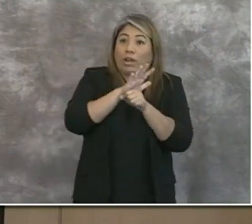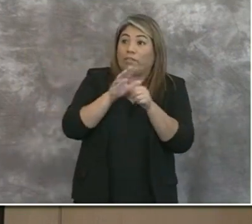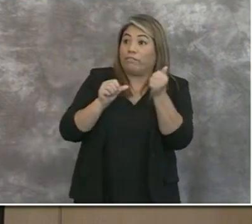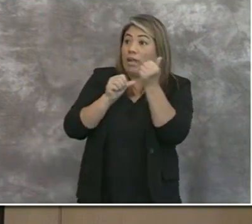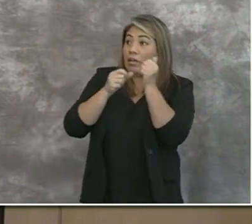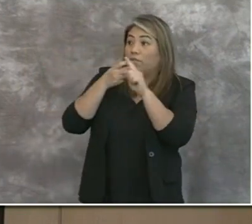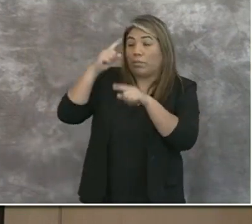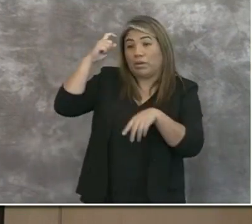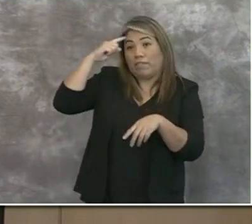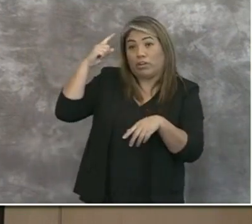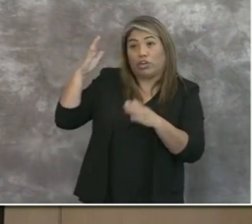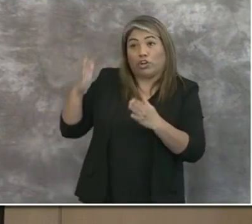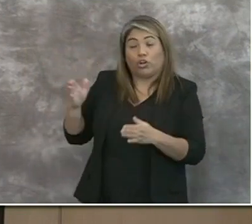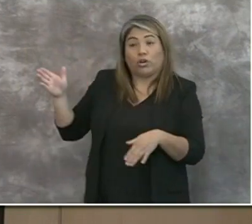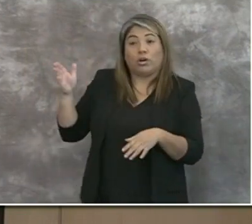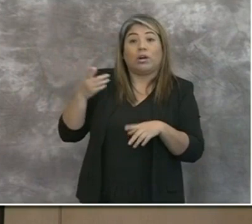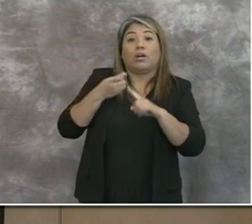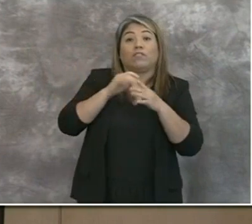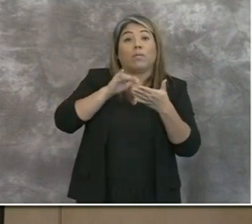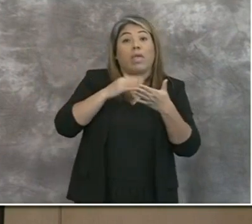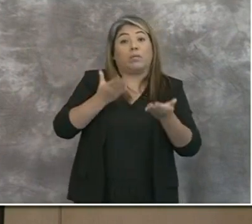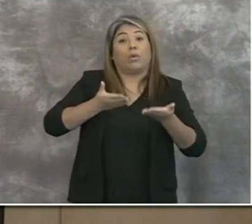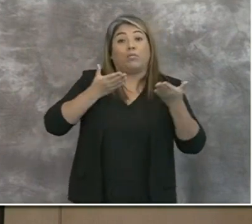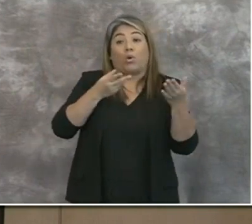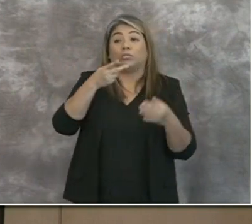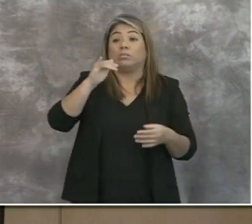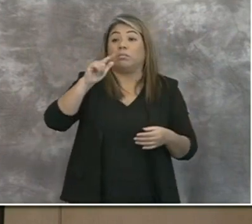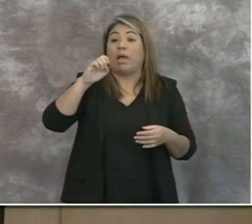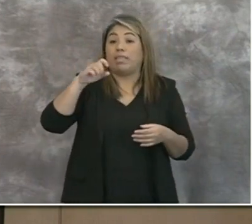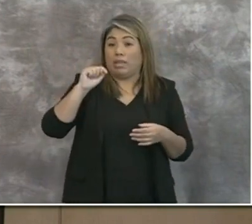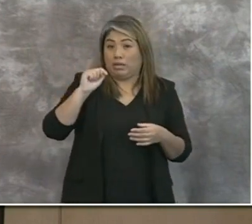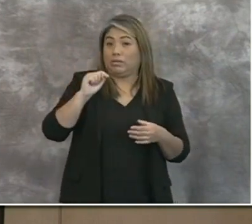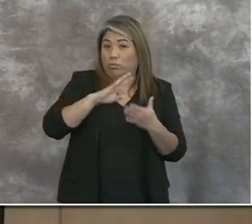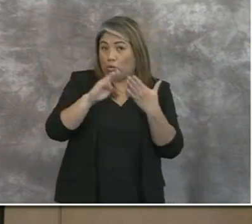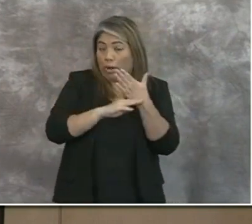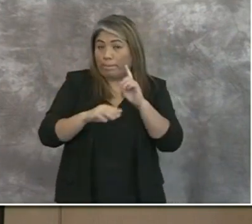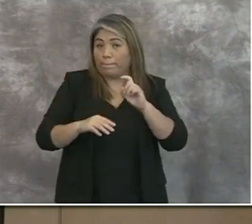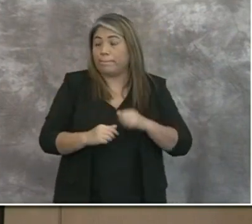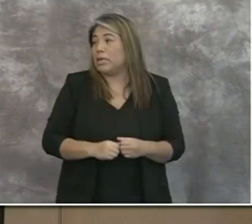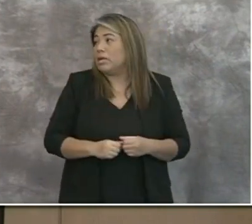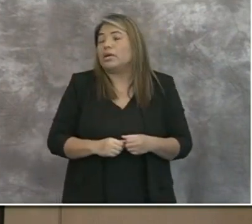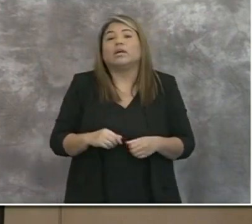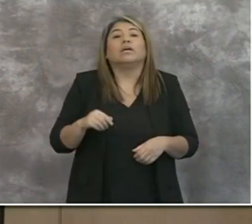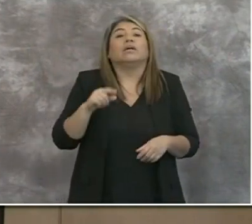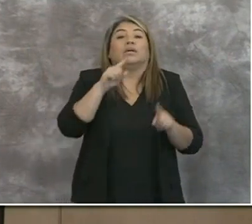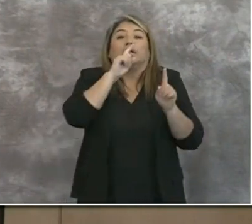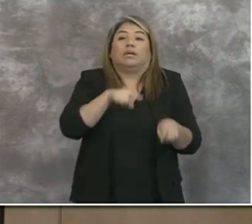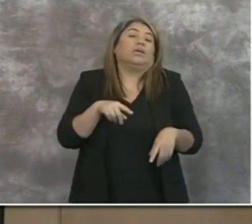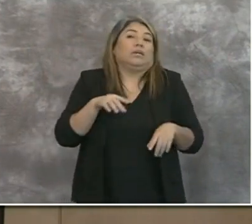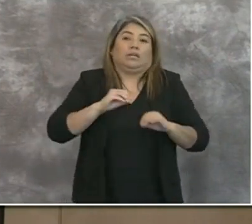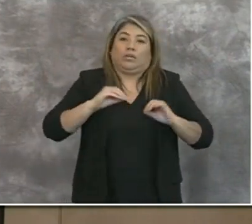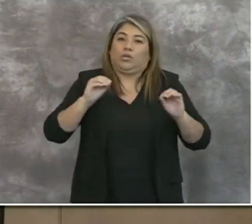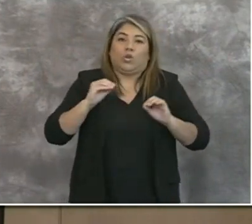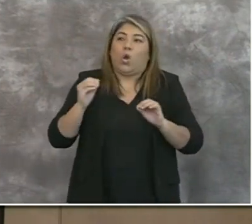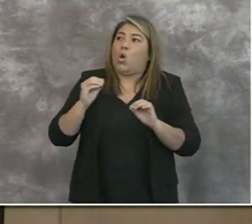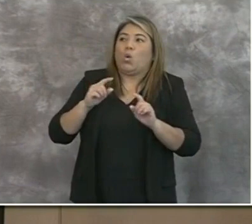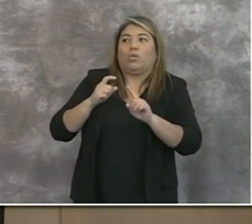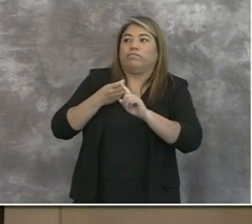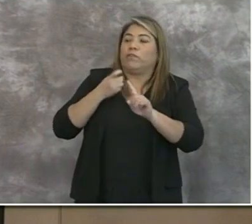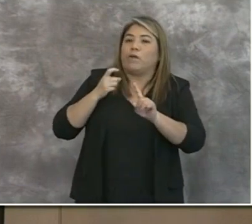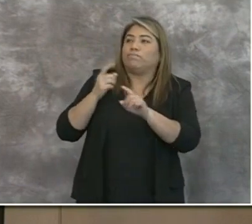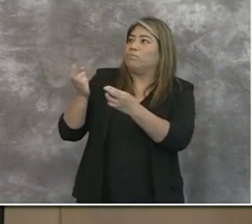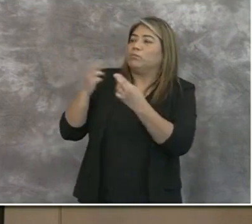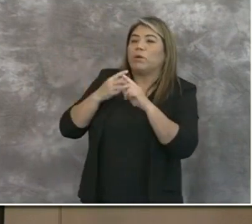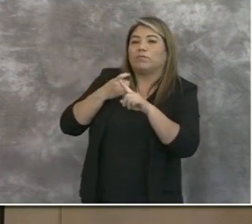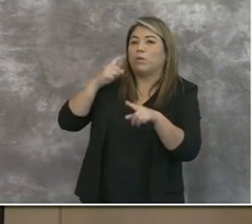on the proposed pilot program? Okay. At this point, we have not gotten any direct response back on the pilot